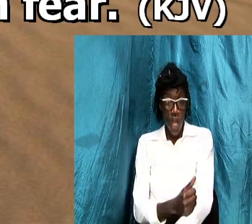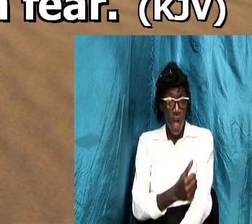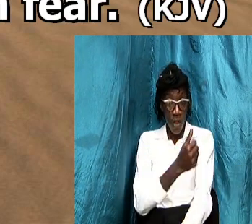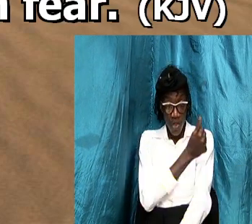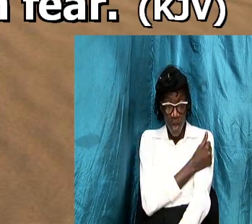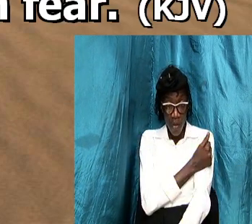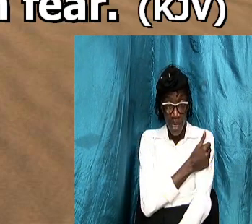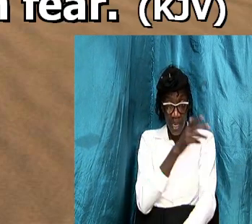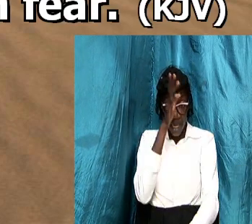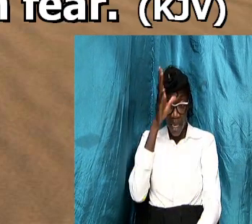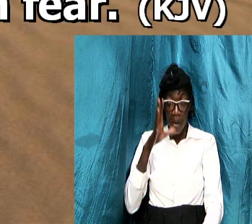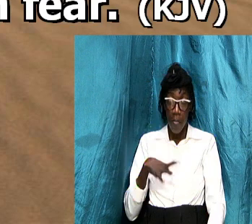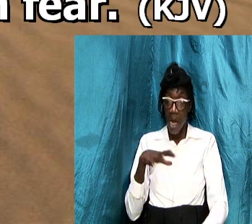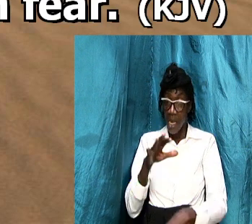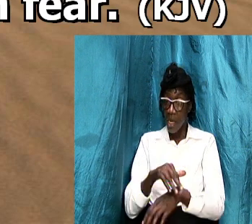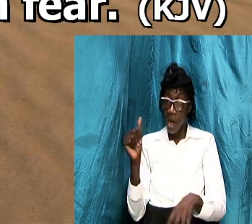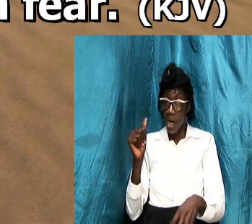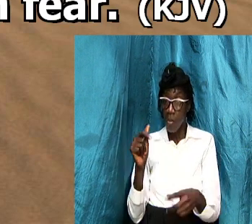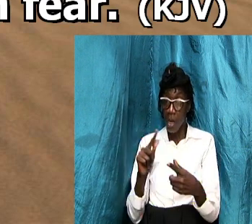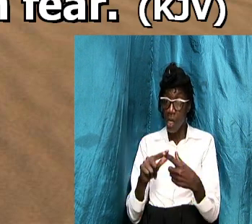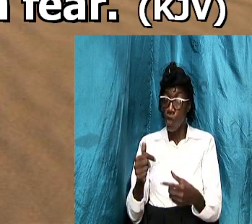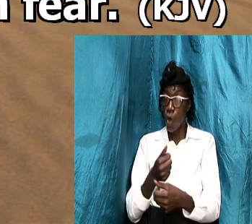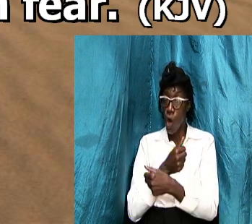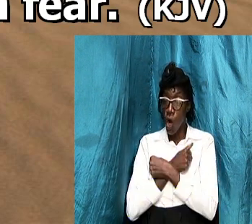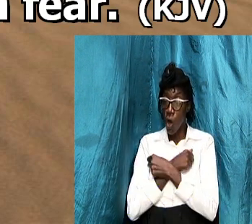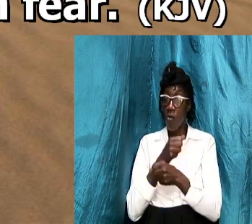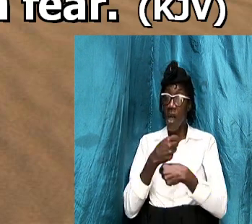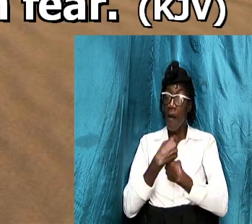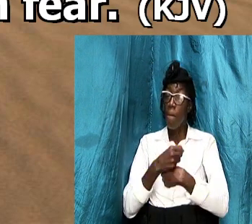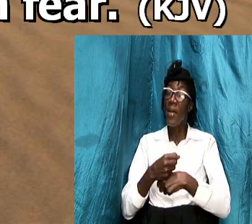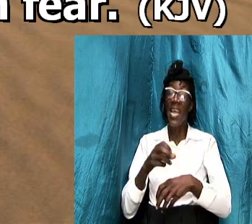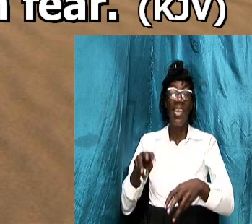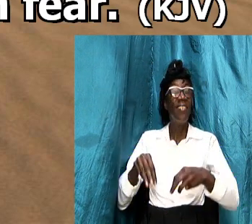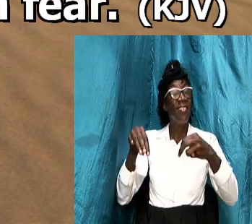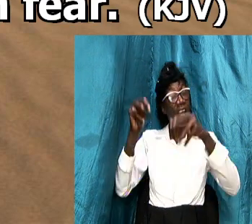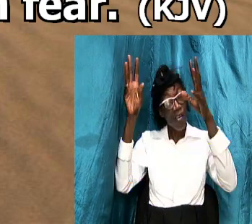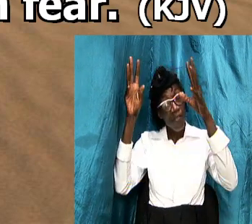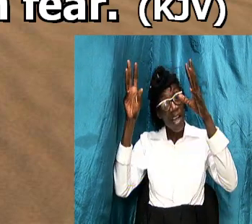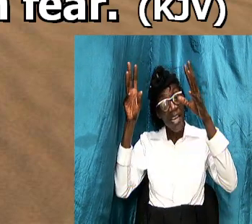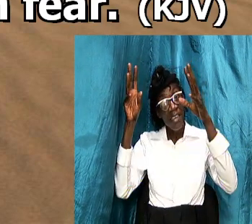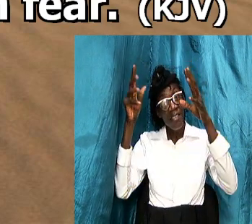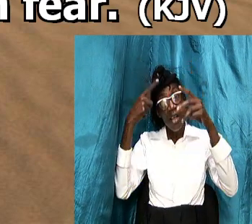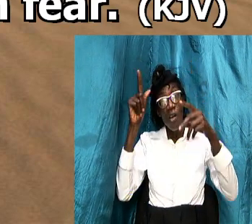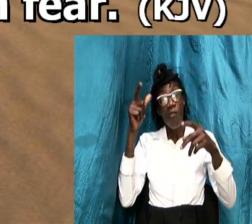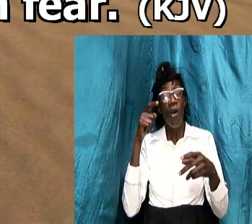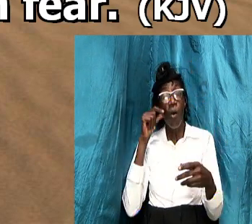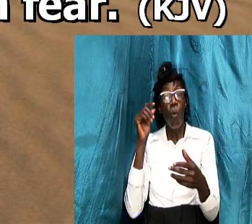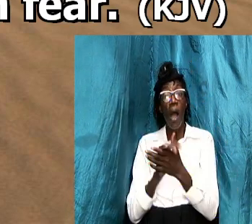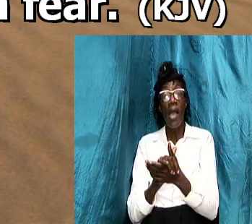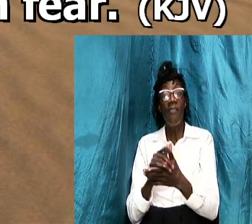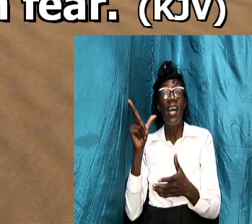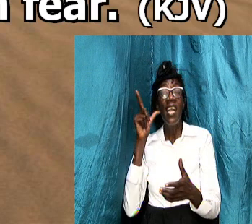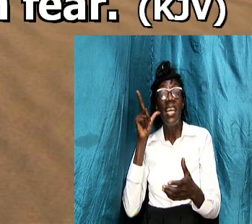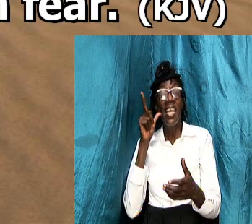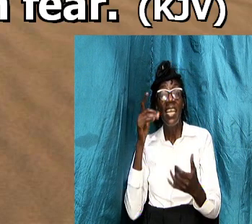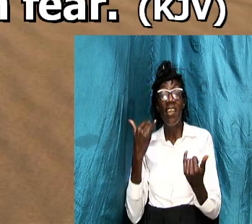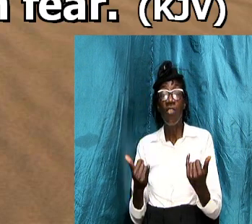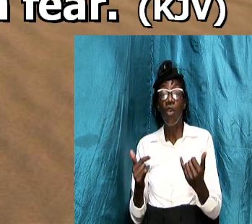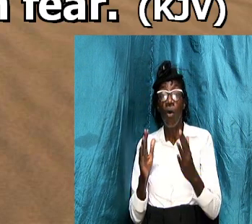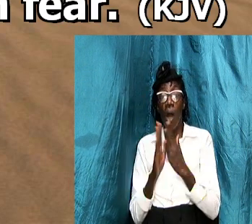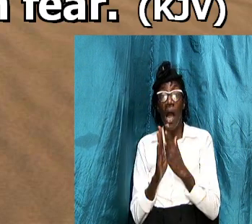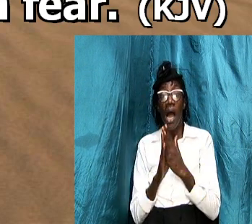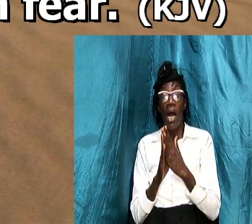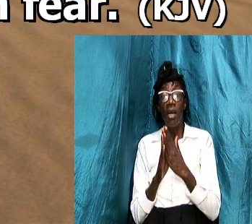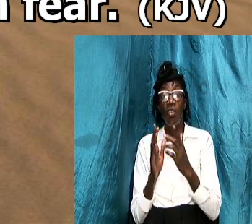called upon to love and to make the sacrifice even unto death for his wife the ladies the ladies are asked to